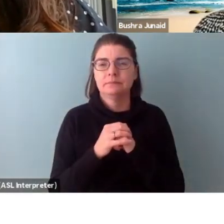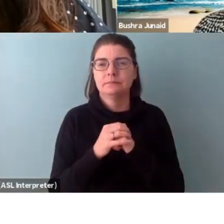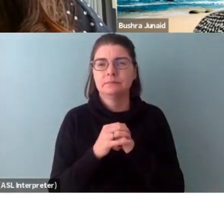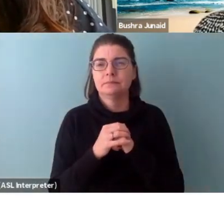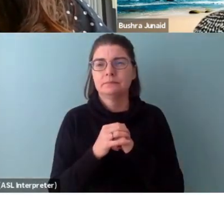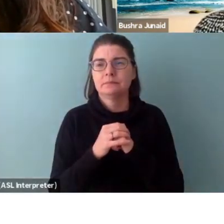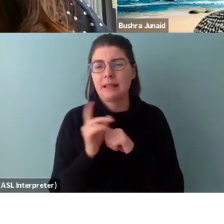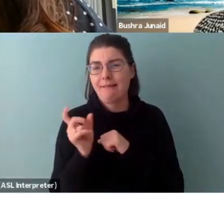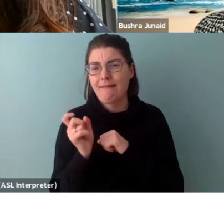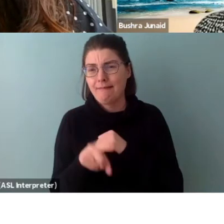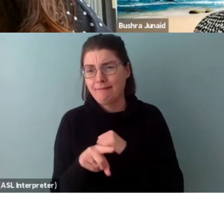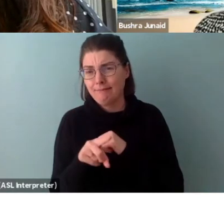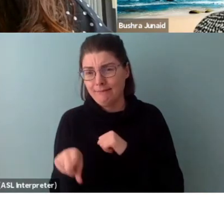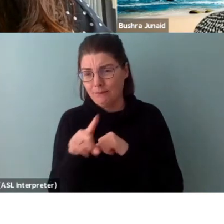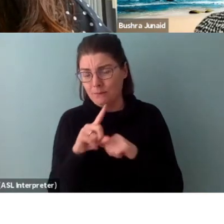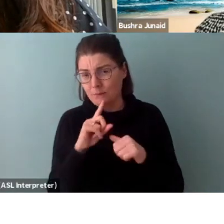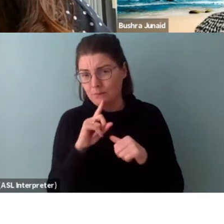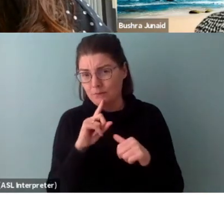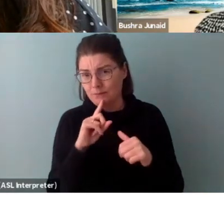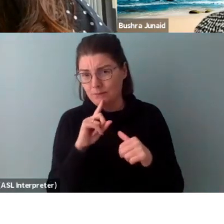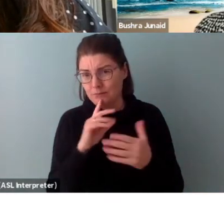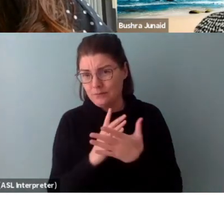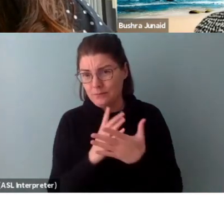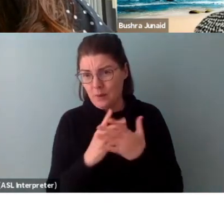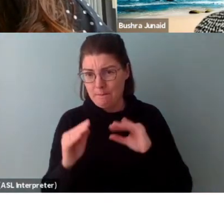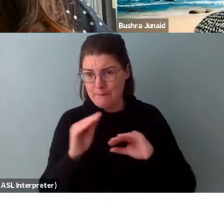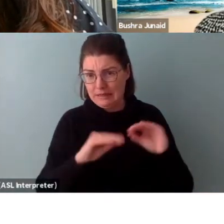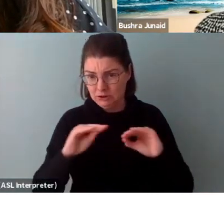are you able to talk a bit more about budget?